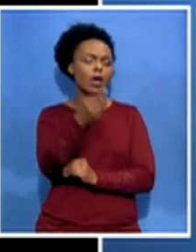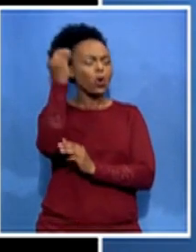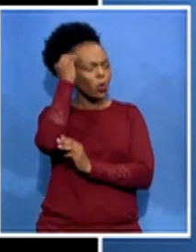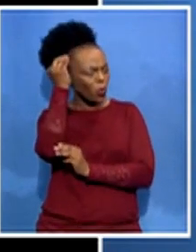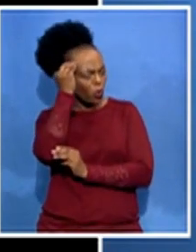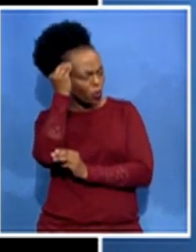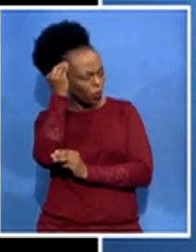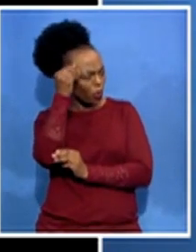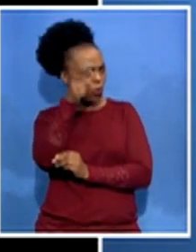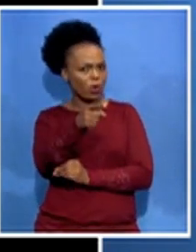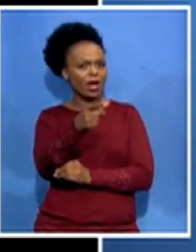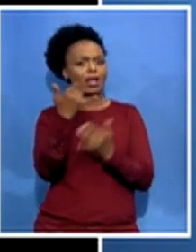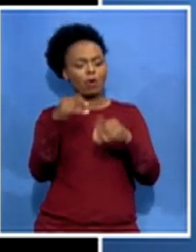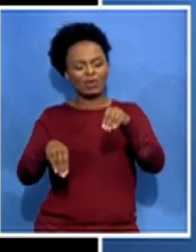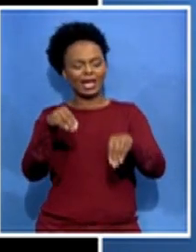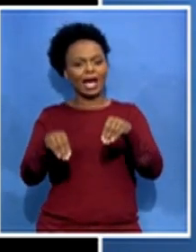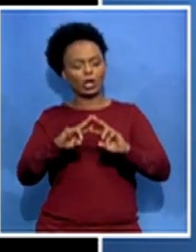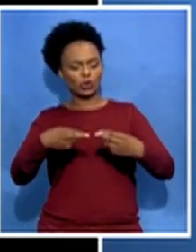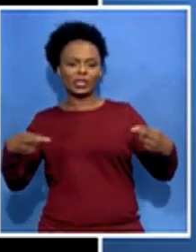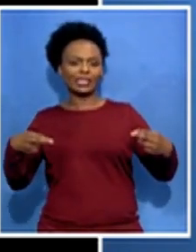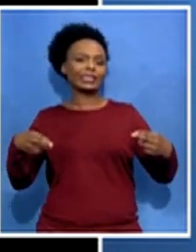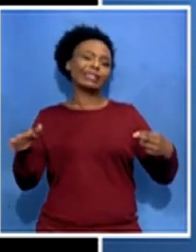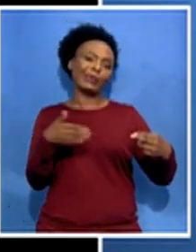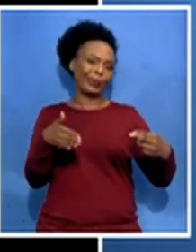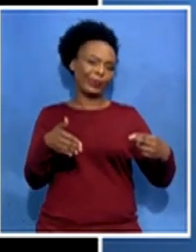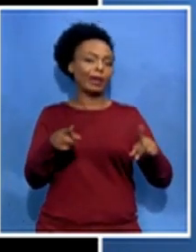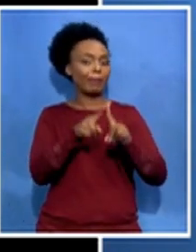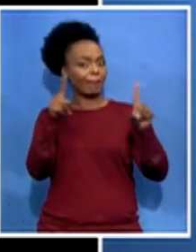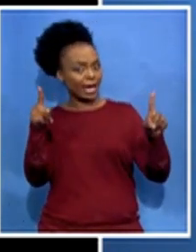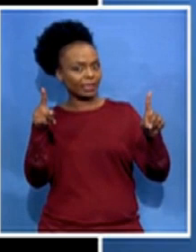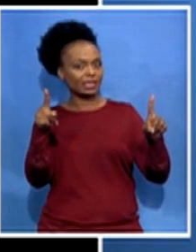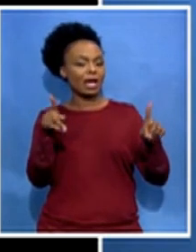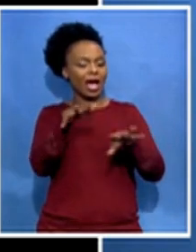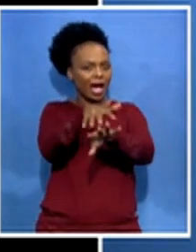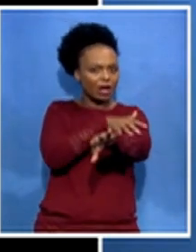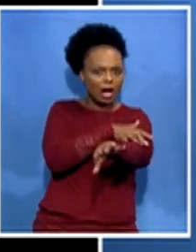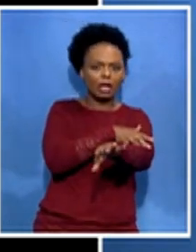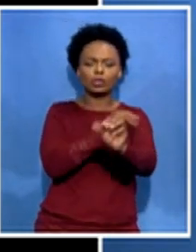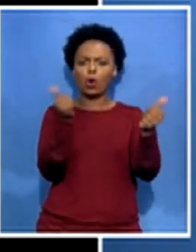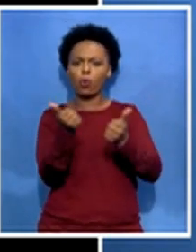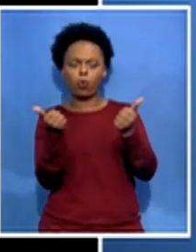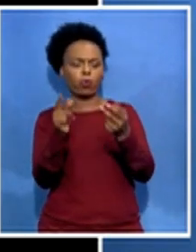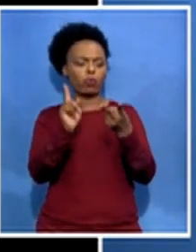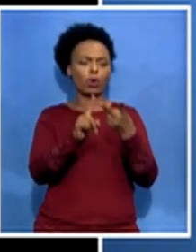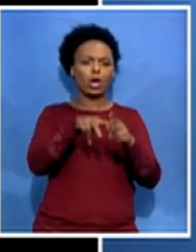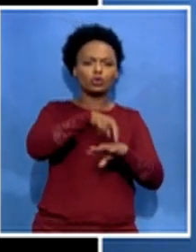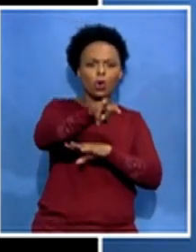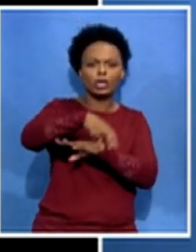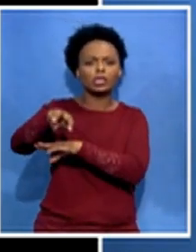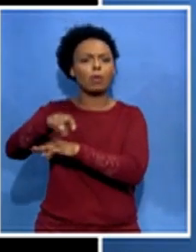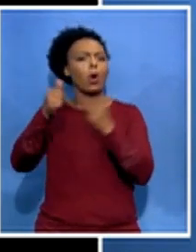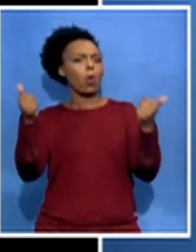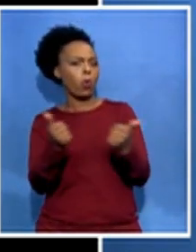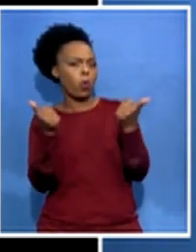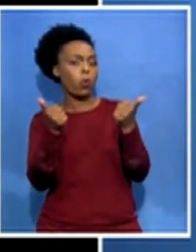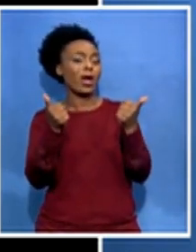underground but it is agriculture tourism uh that has led to the development we